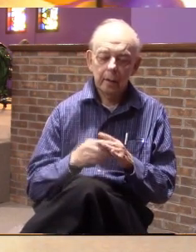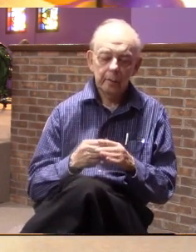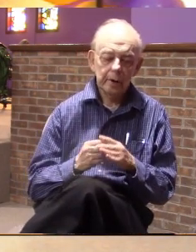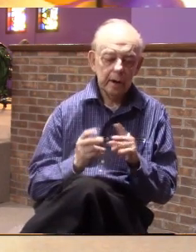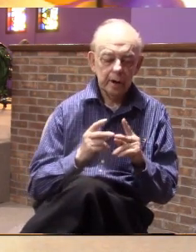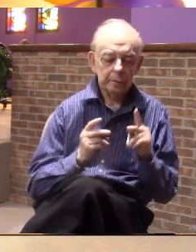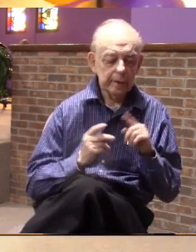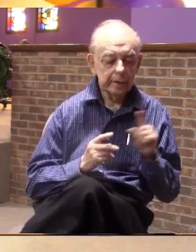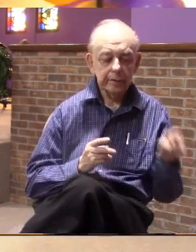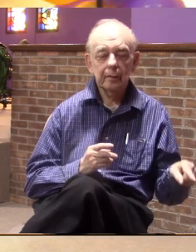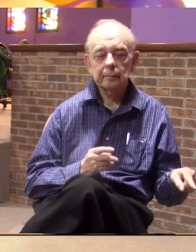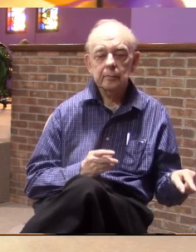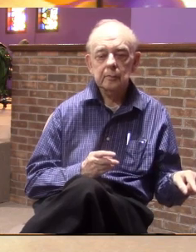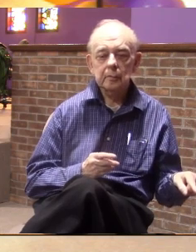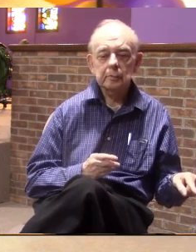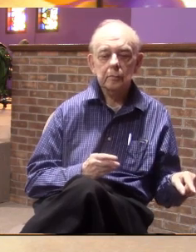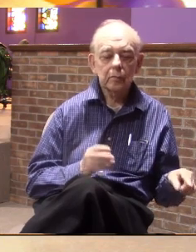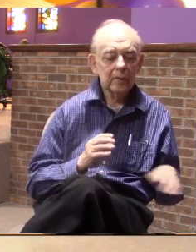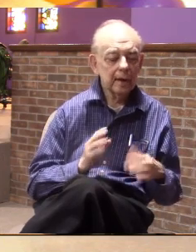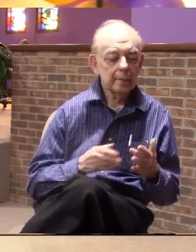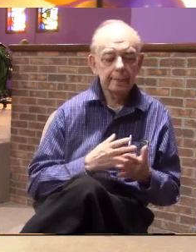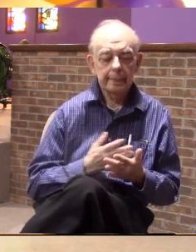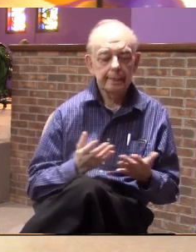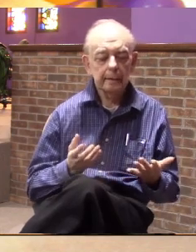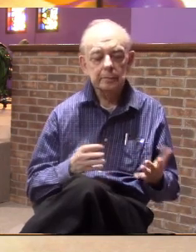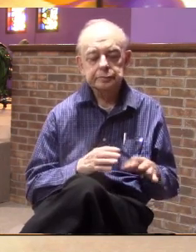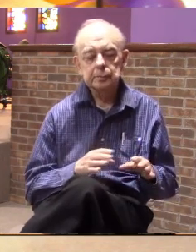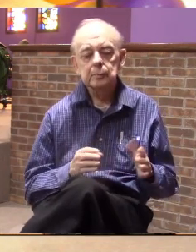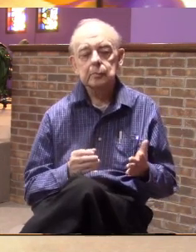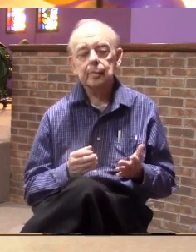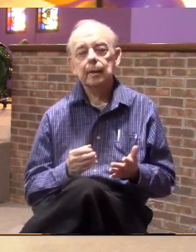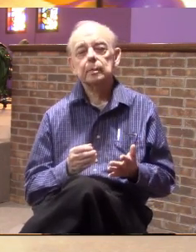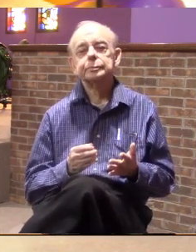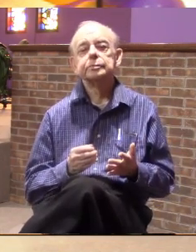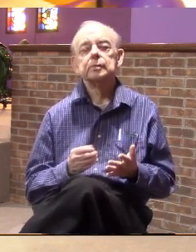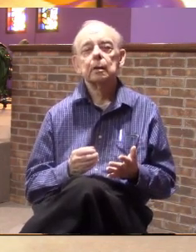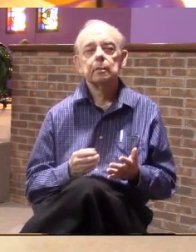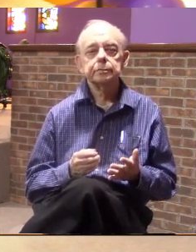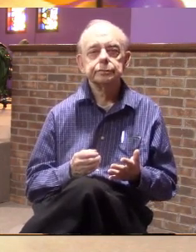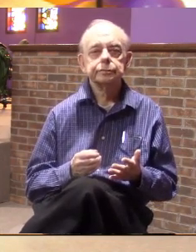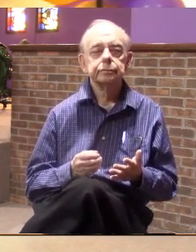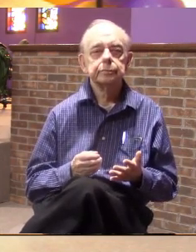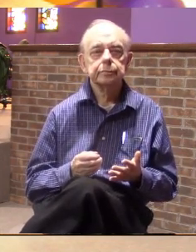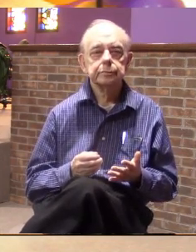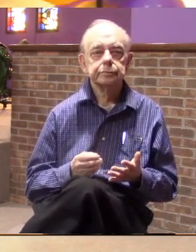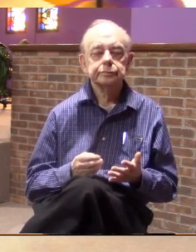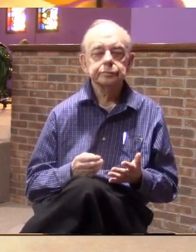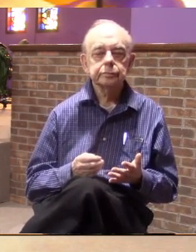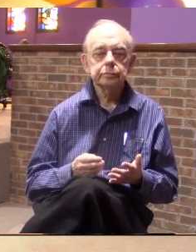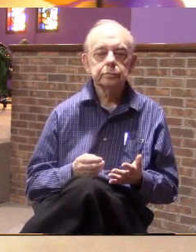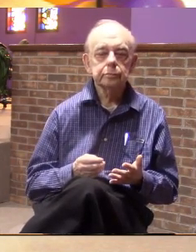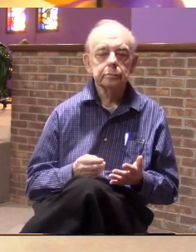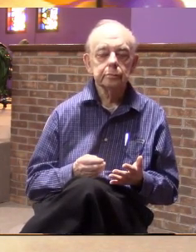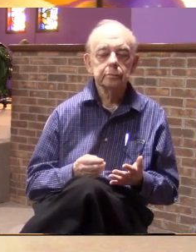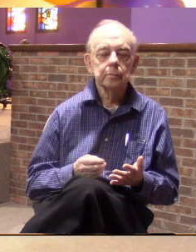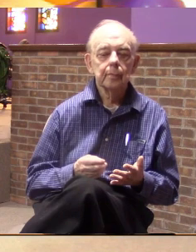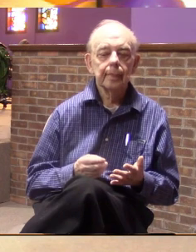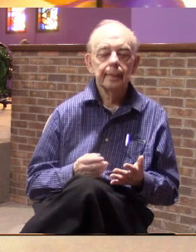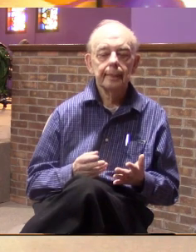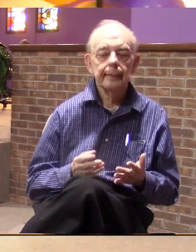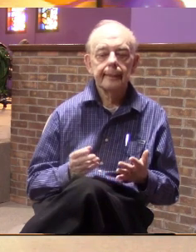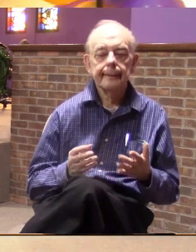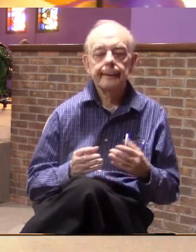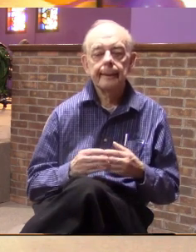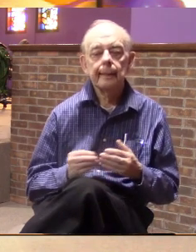place and molded and everything and deeply inlaid in the iron or lead